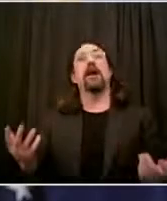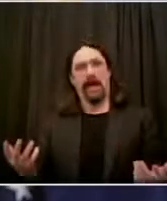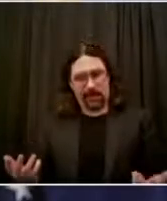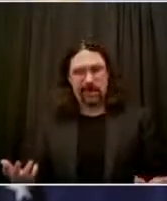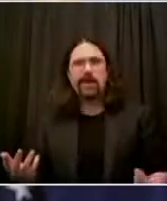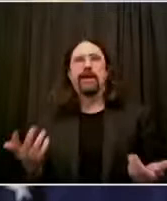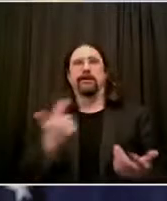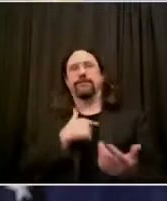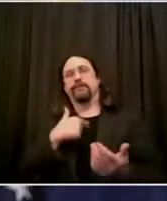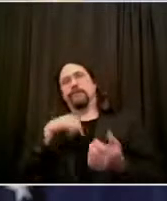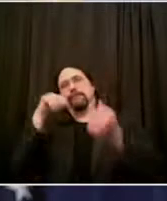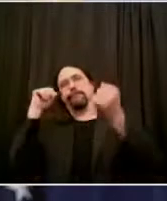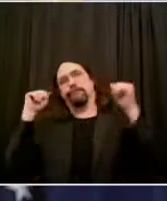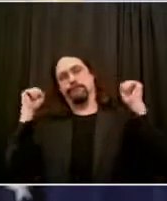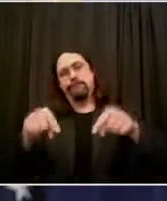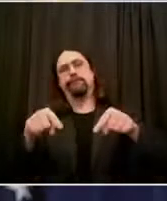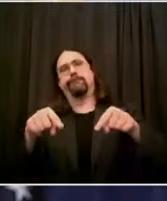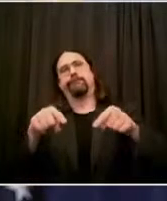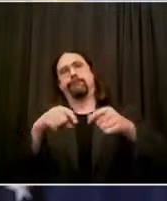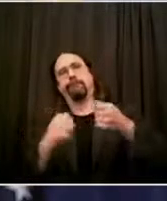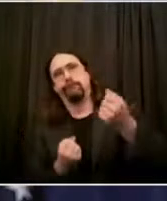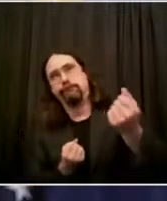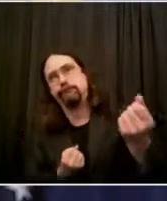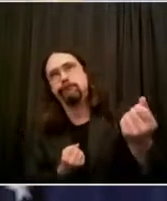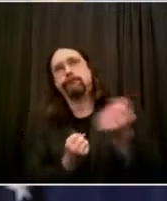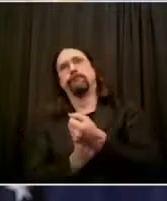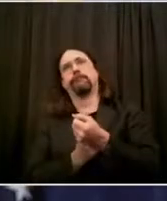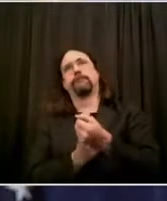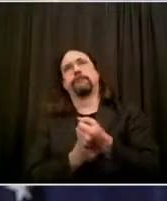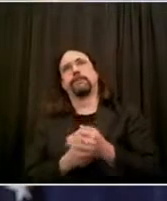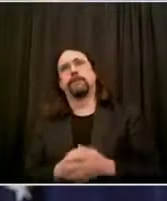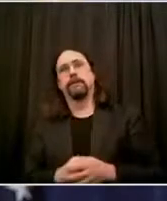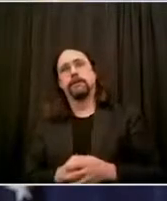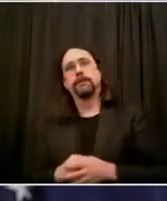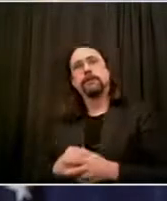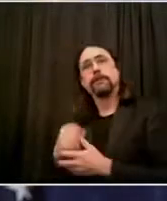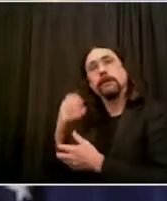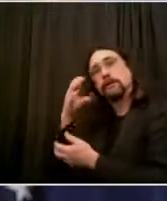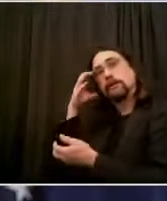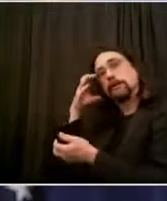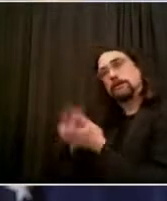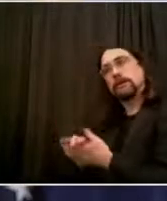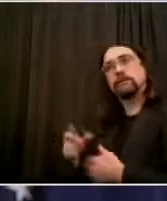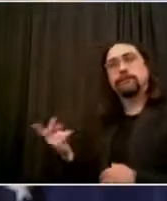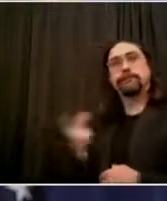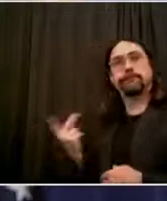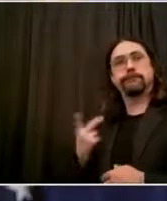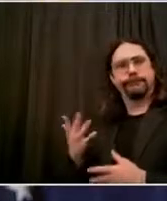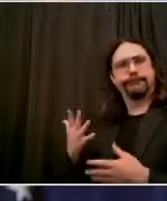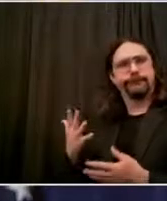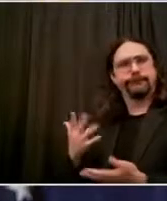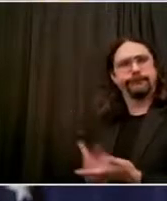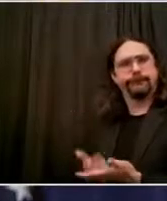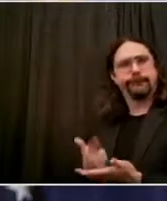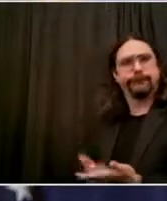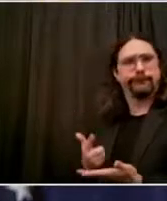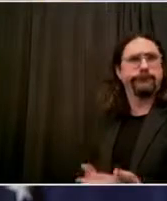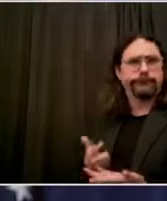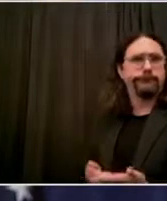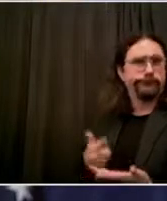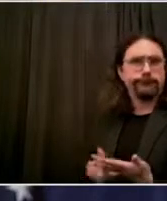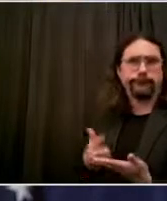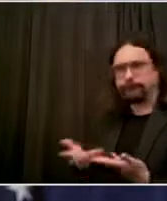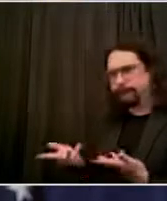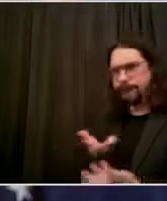help us find ways to do that because, you know, it's something I know from my heart.